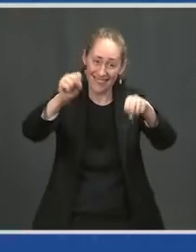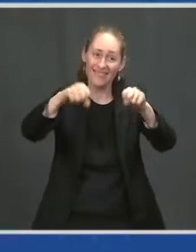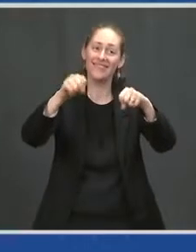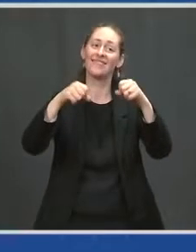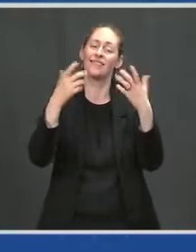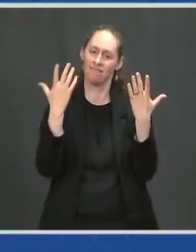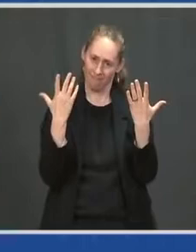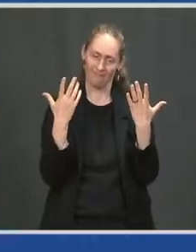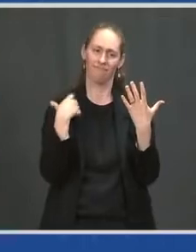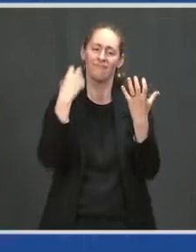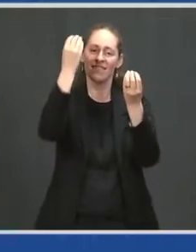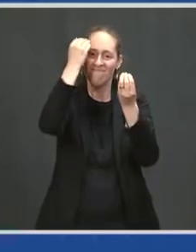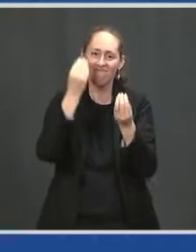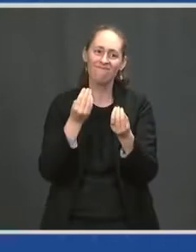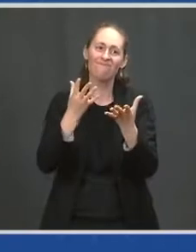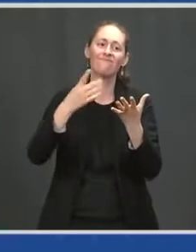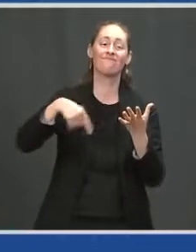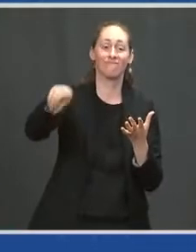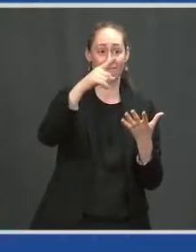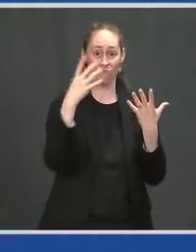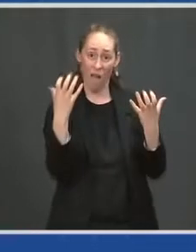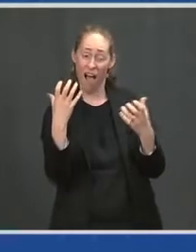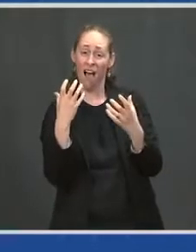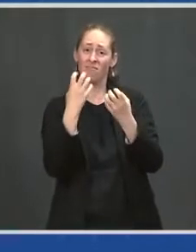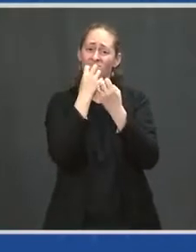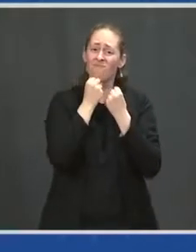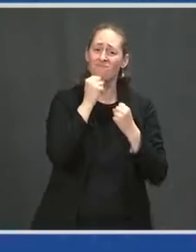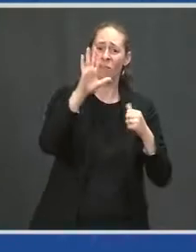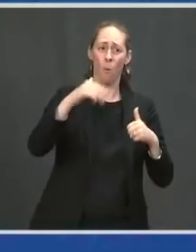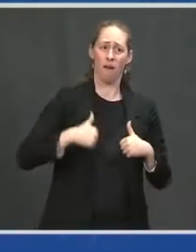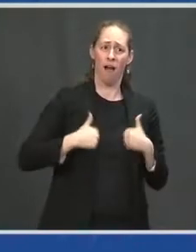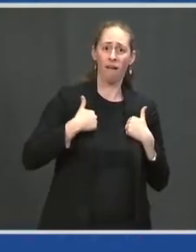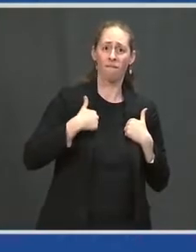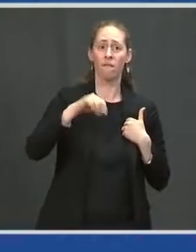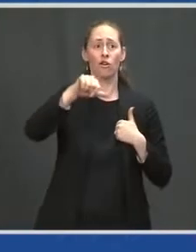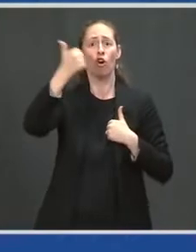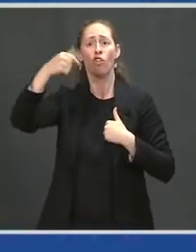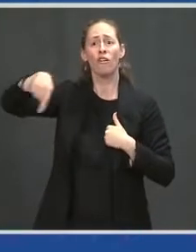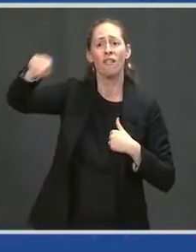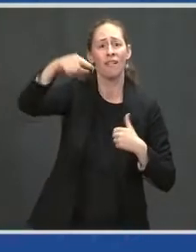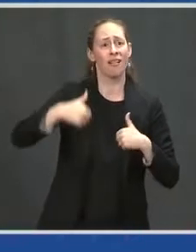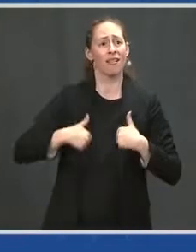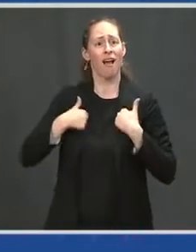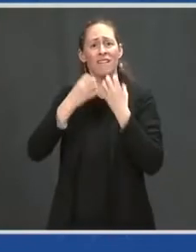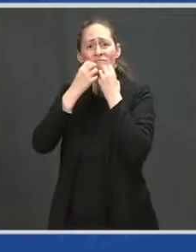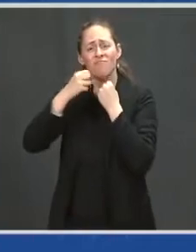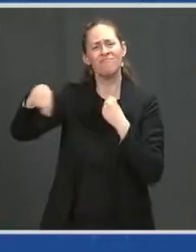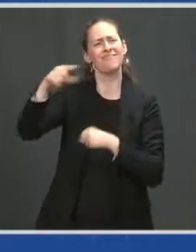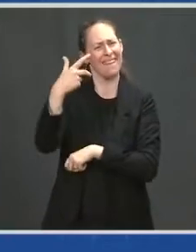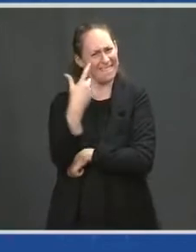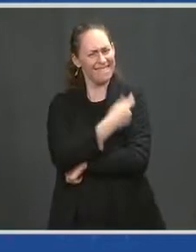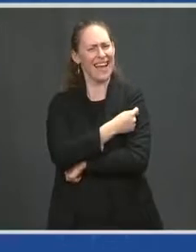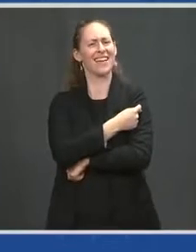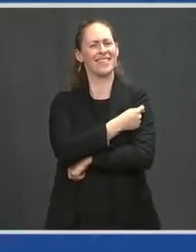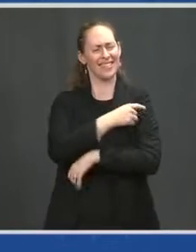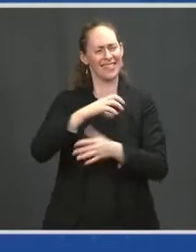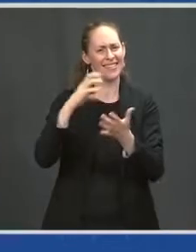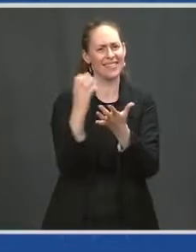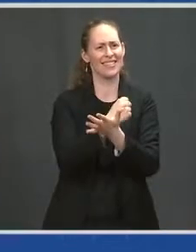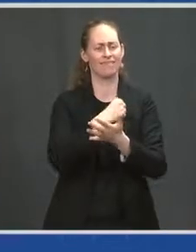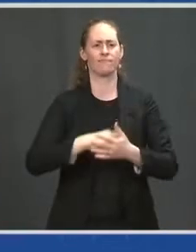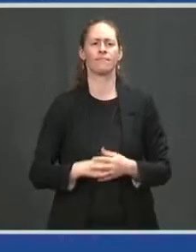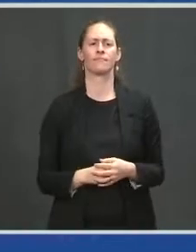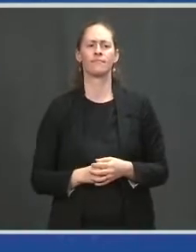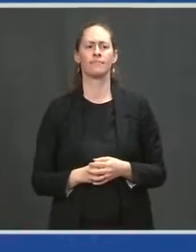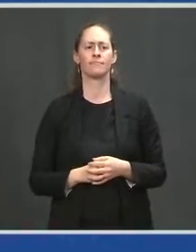about saving your life, but also the lives of the people around you. But they're also about helping you get — us